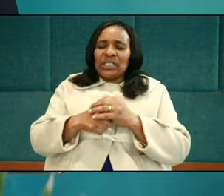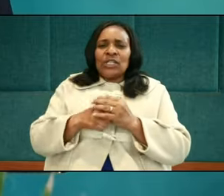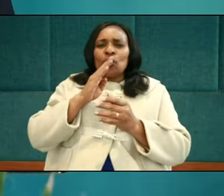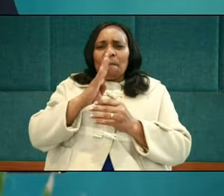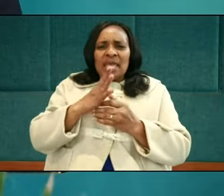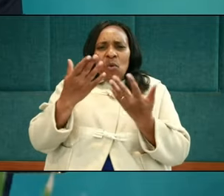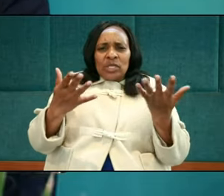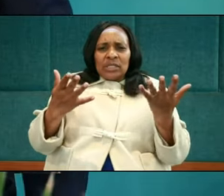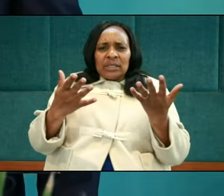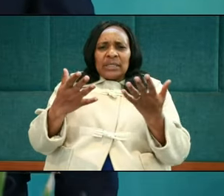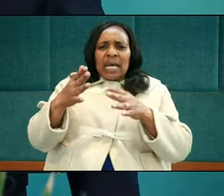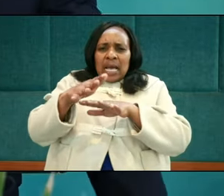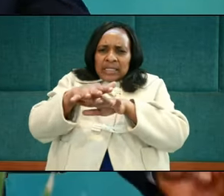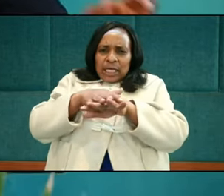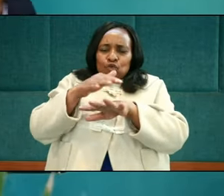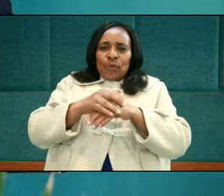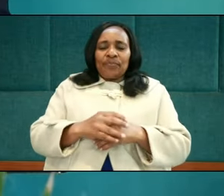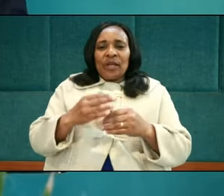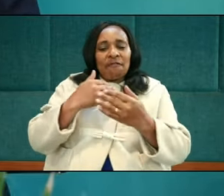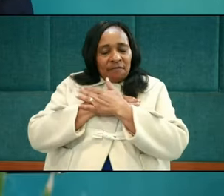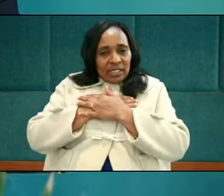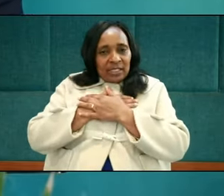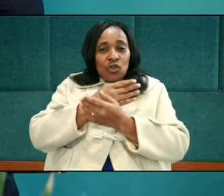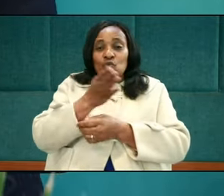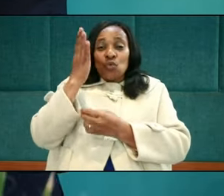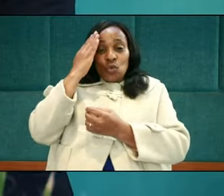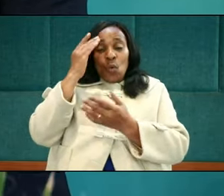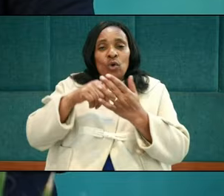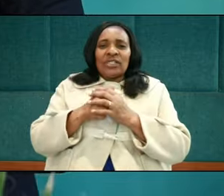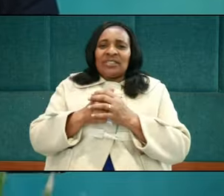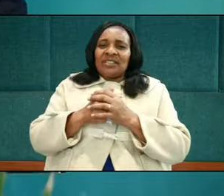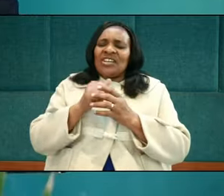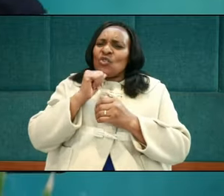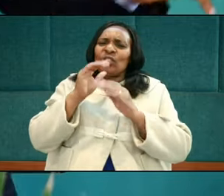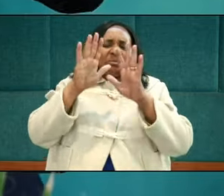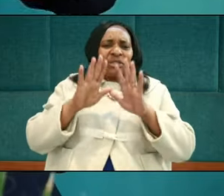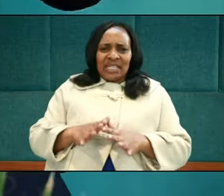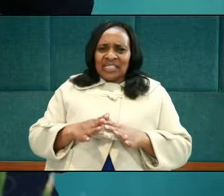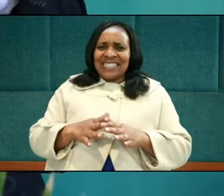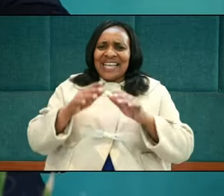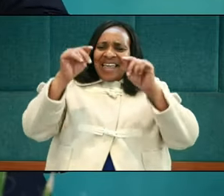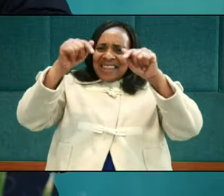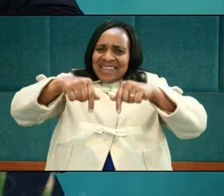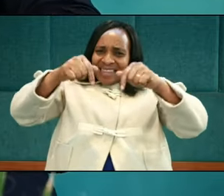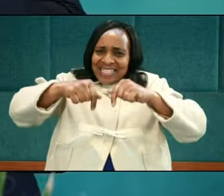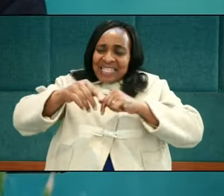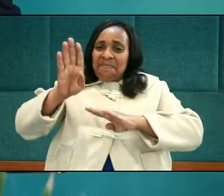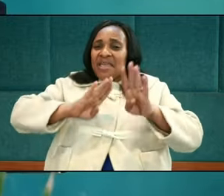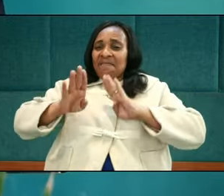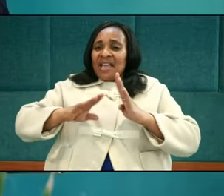meek. But friends, I want you to know that it is worth noting that in this beatitude,